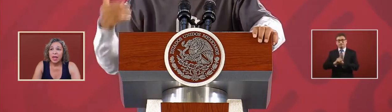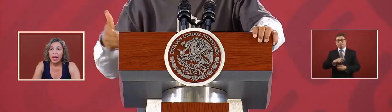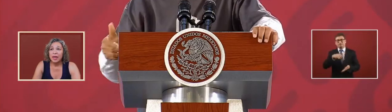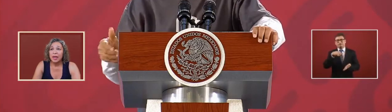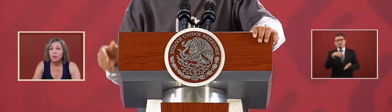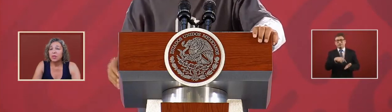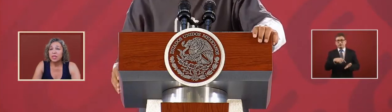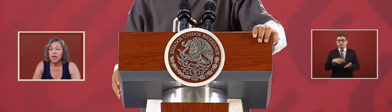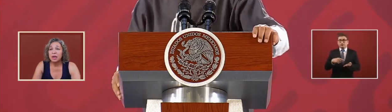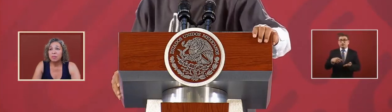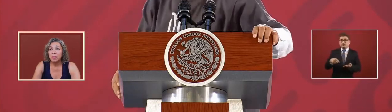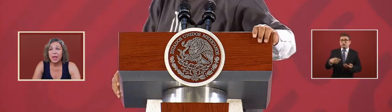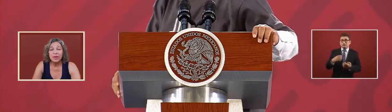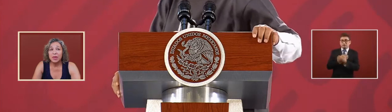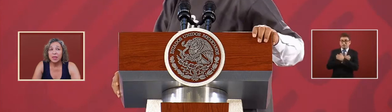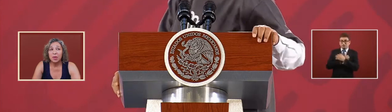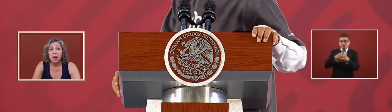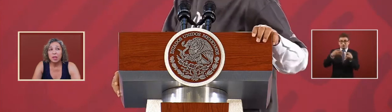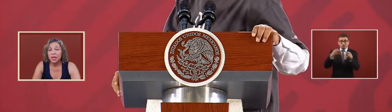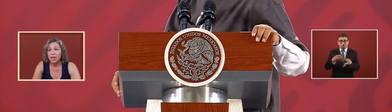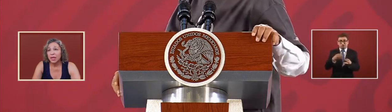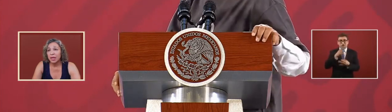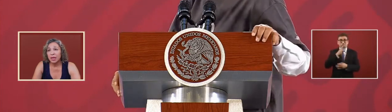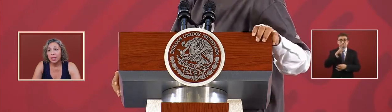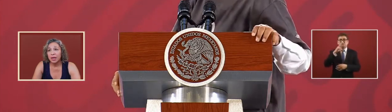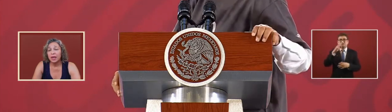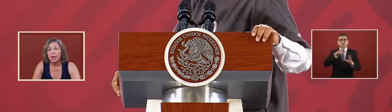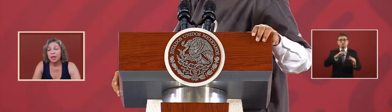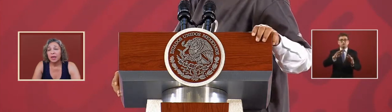it was not bettering the quality